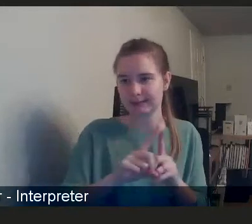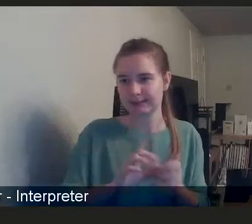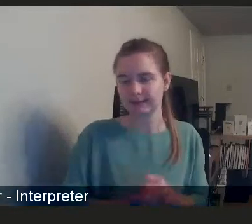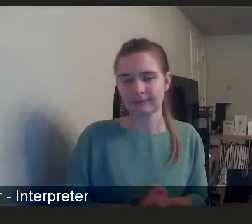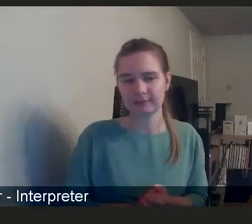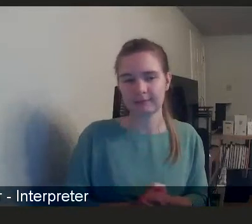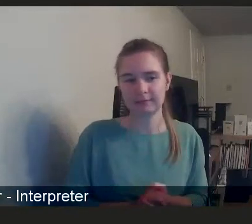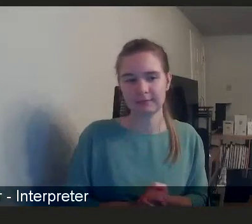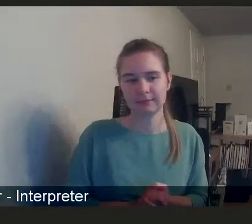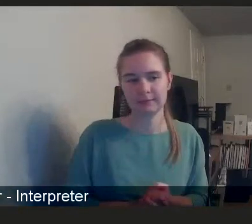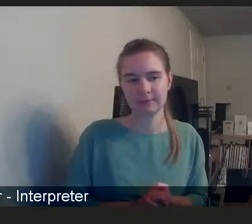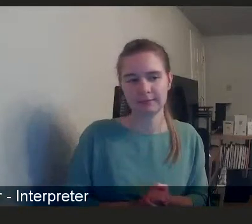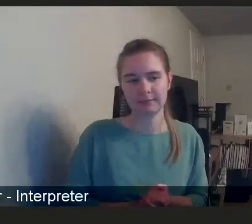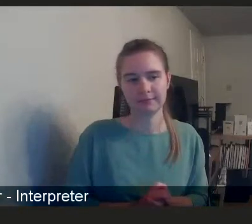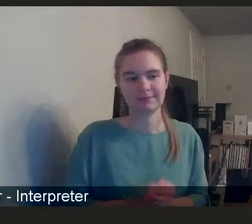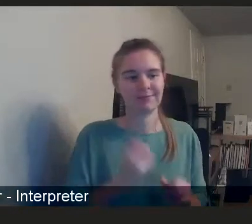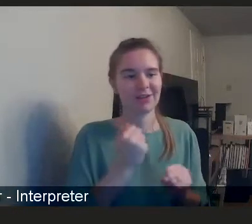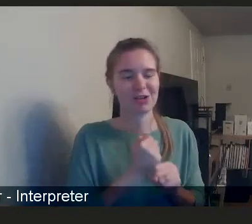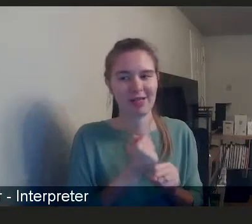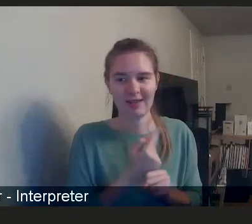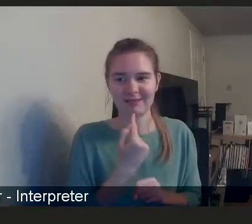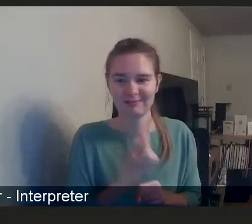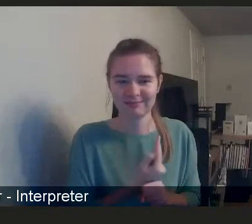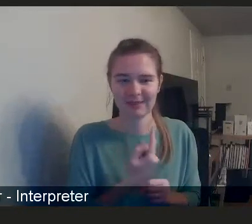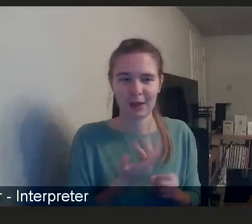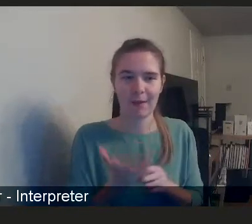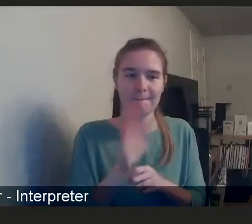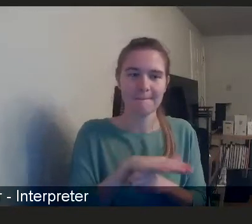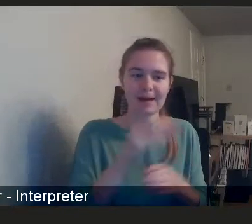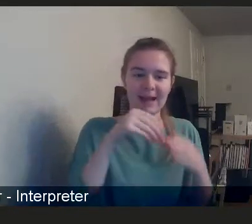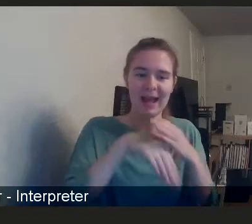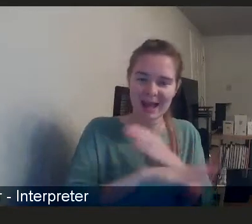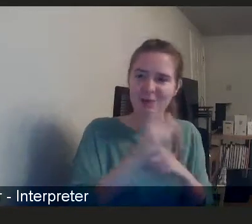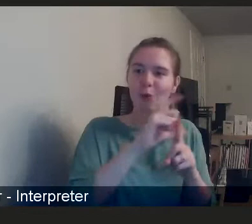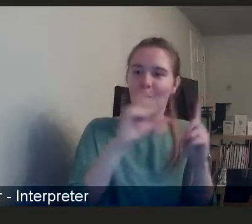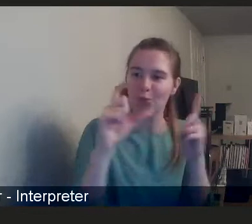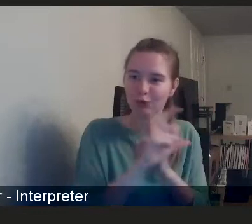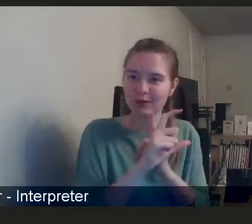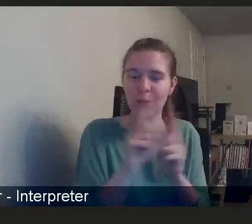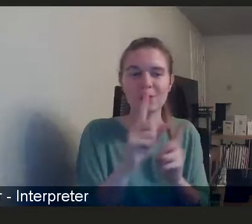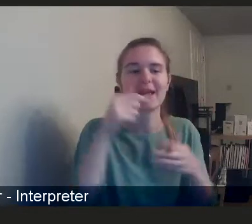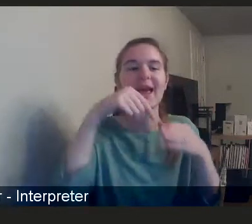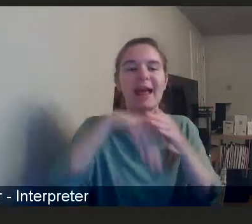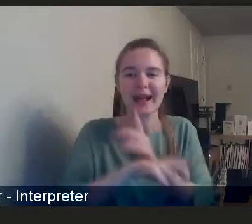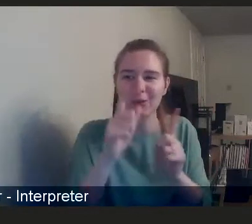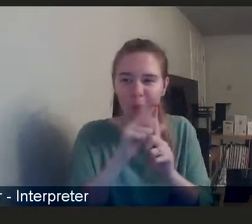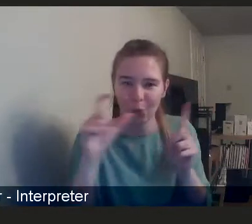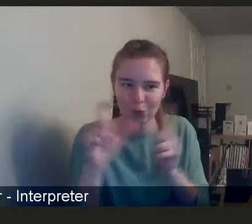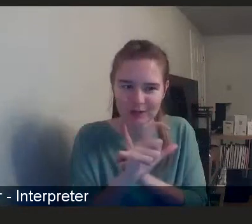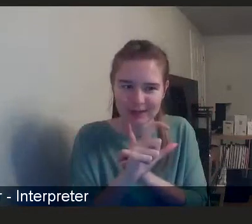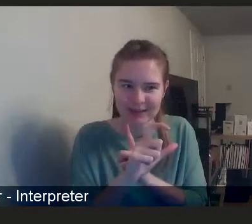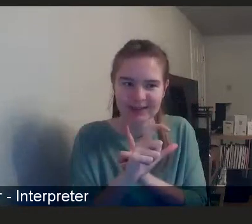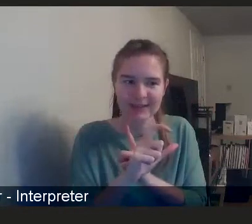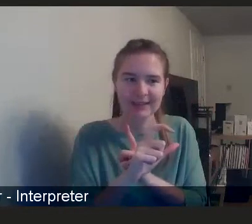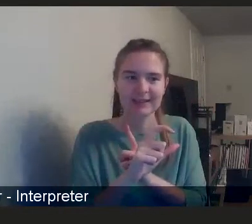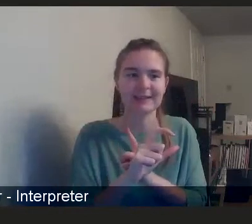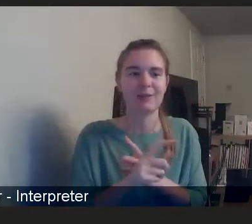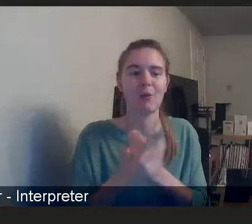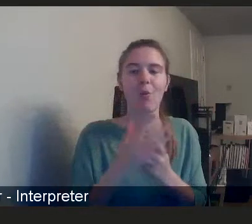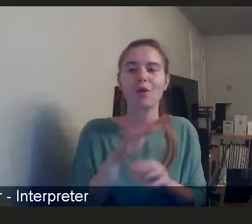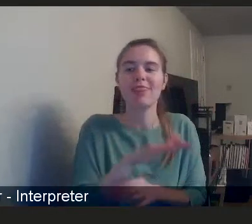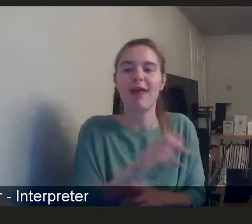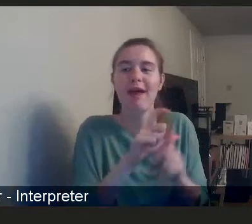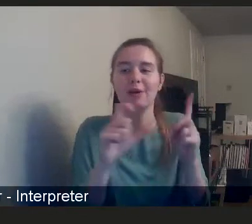And it does keep on coming back to this in the community, what's in the community, how can we support things already there